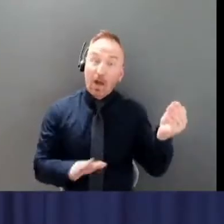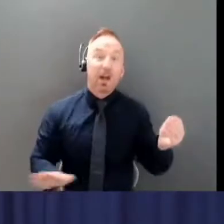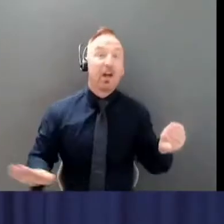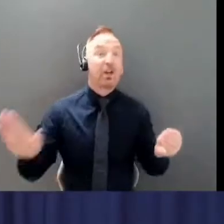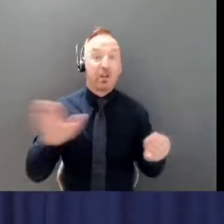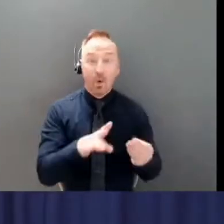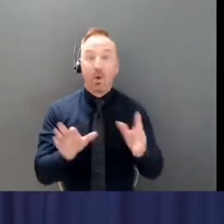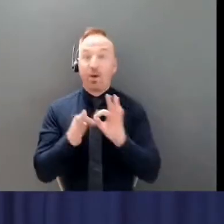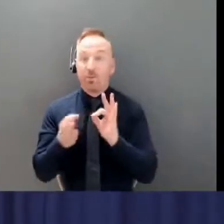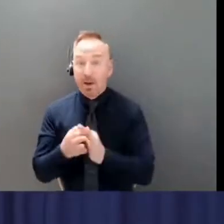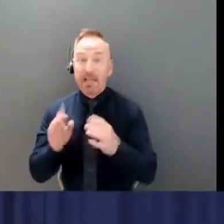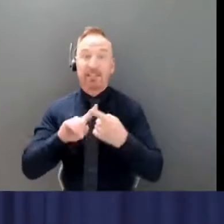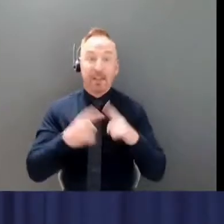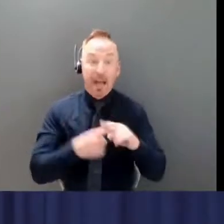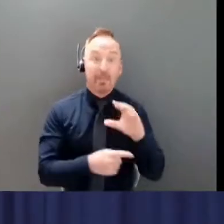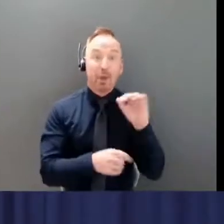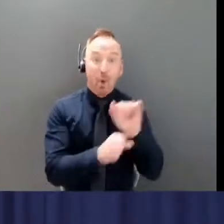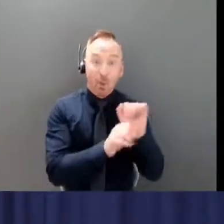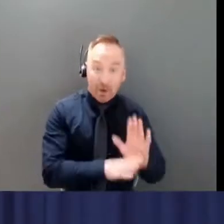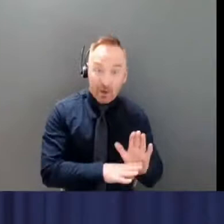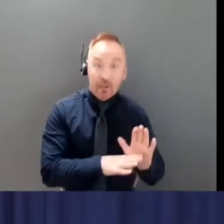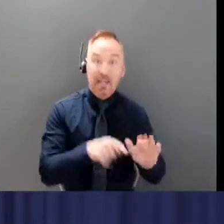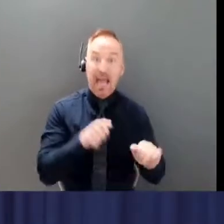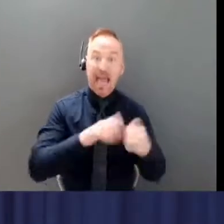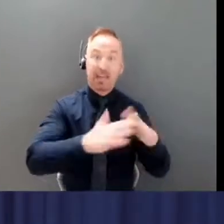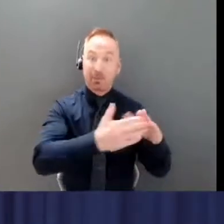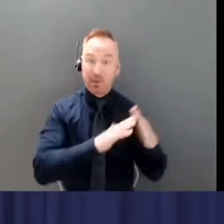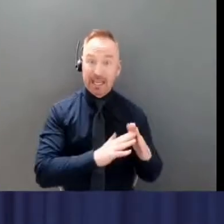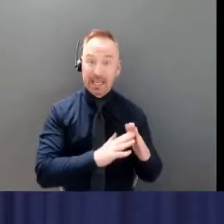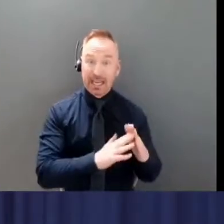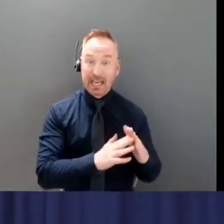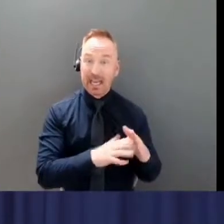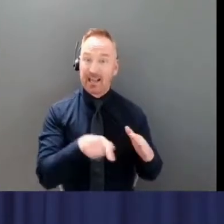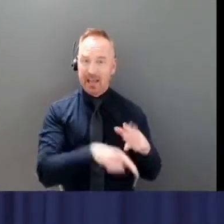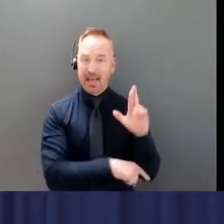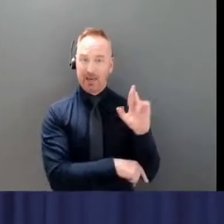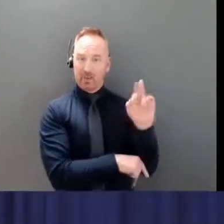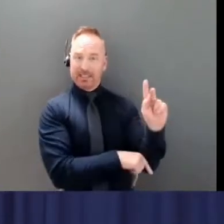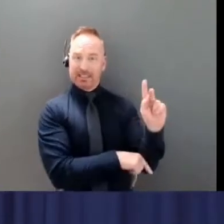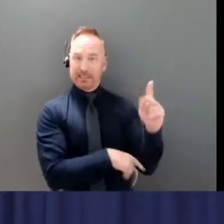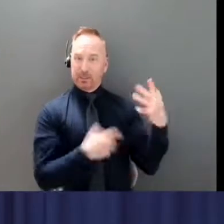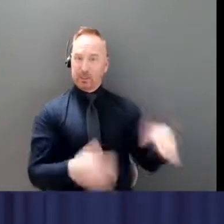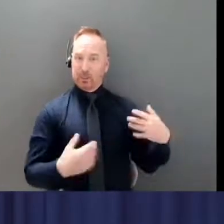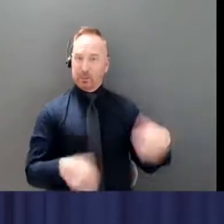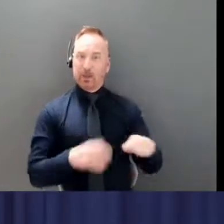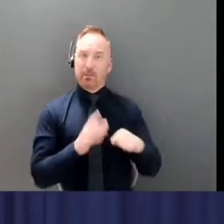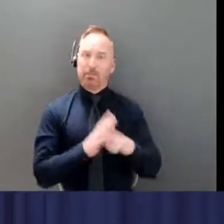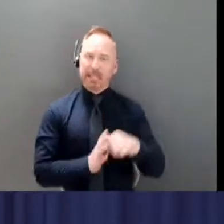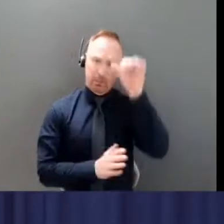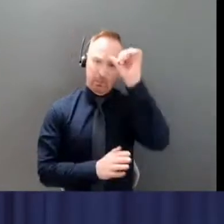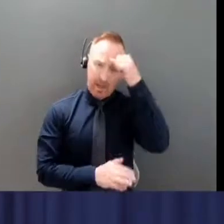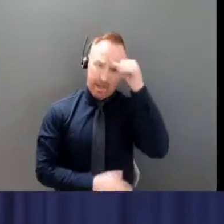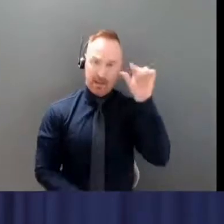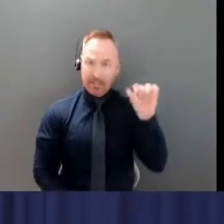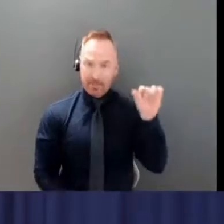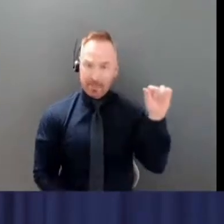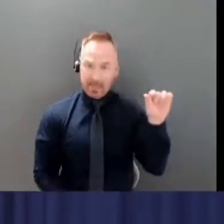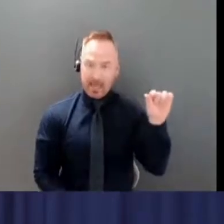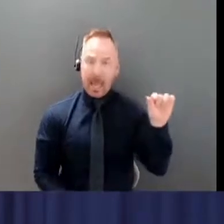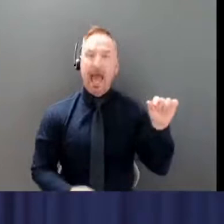risk. I want to remind everyone that our government has a paid sick leave